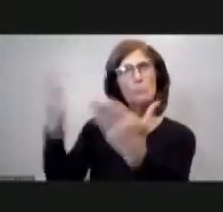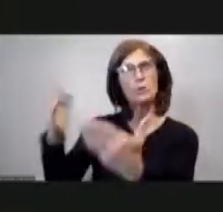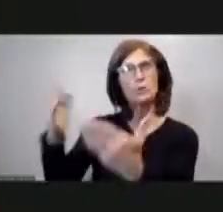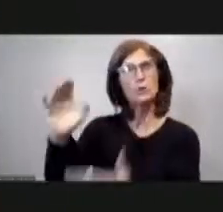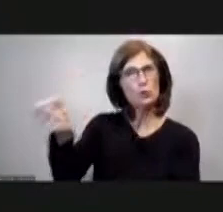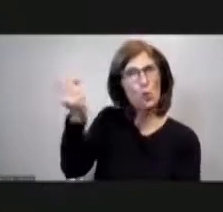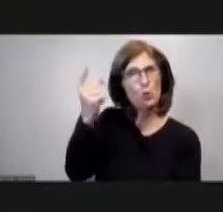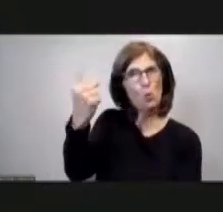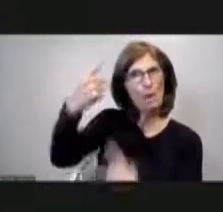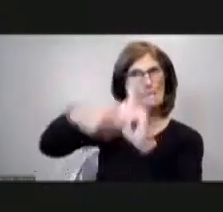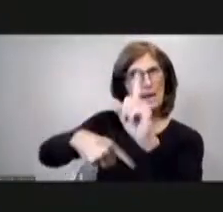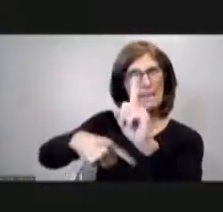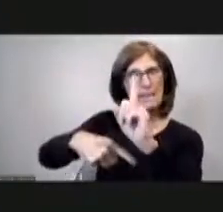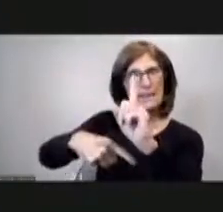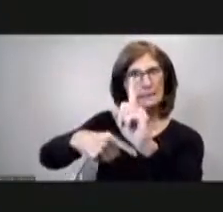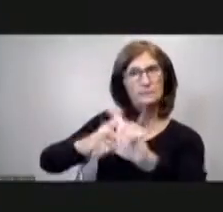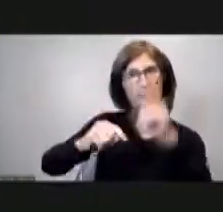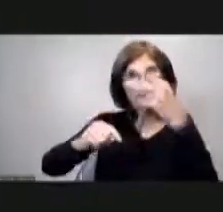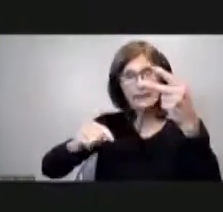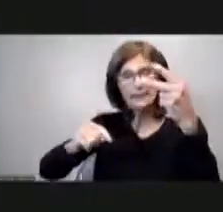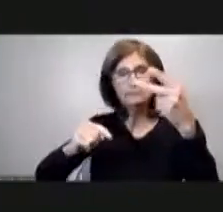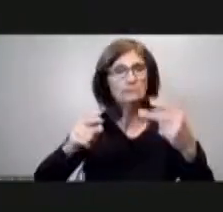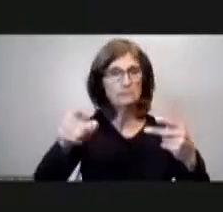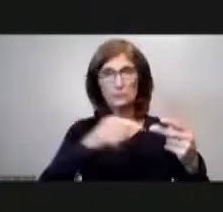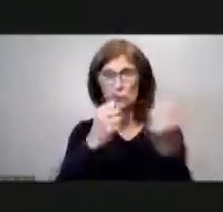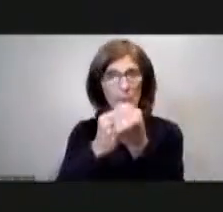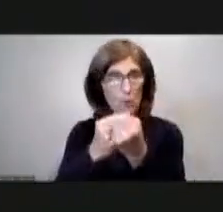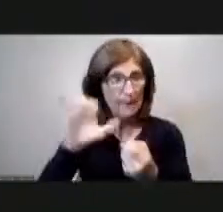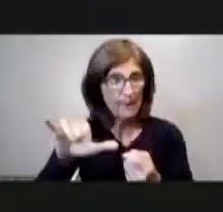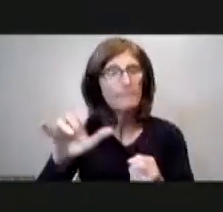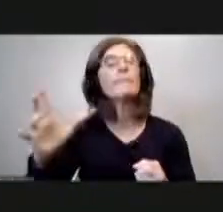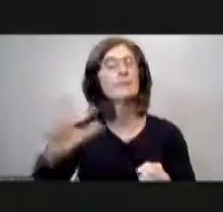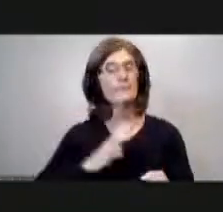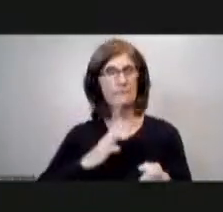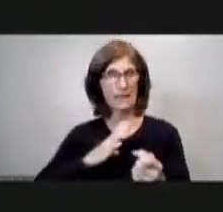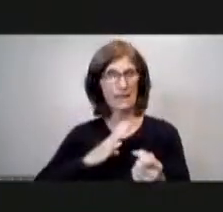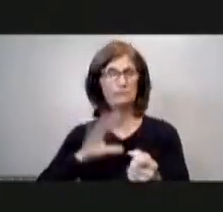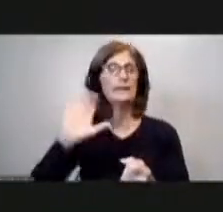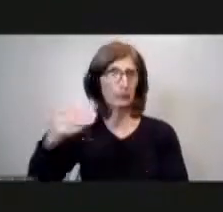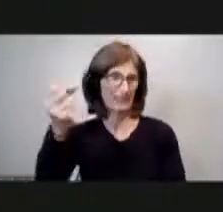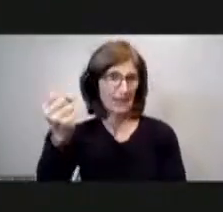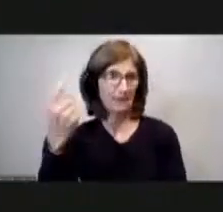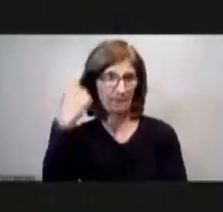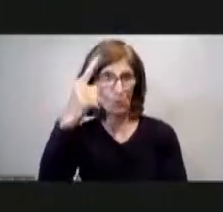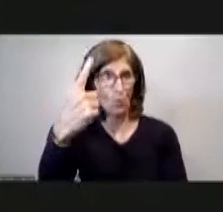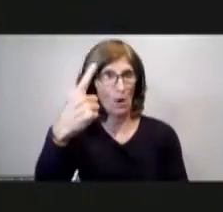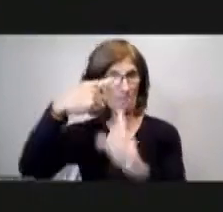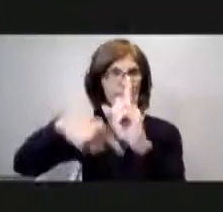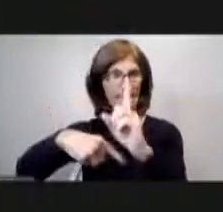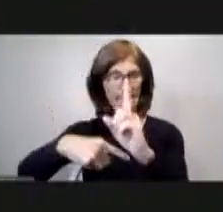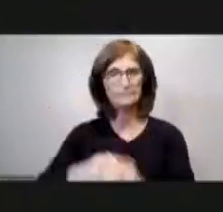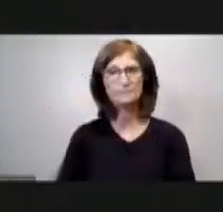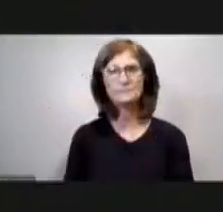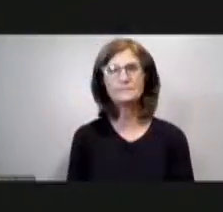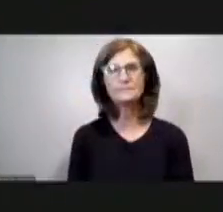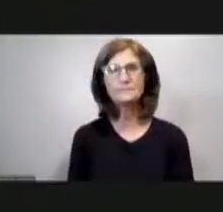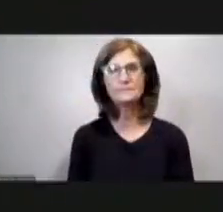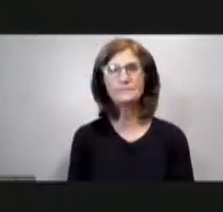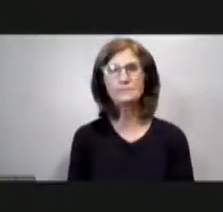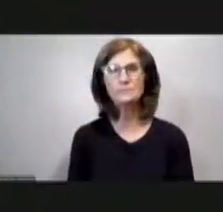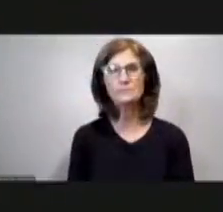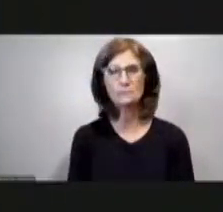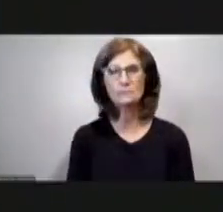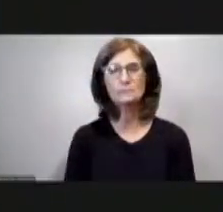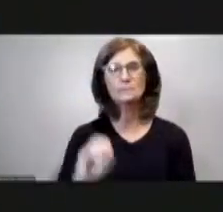all those in favor say aye aye any opposed bill be held one month uh takes us to our new